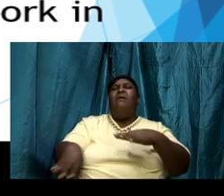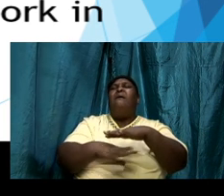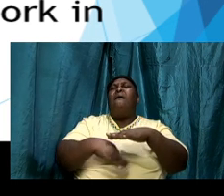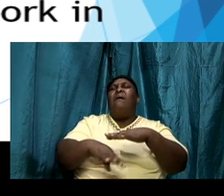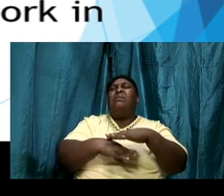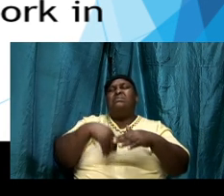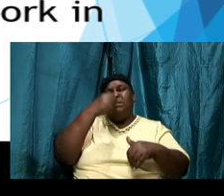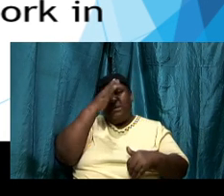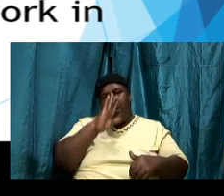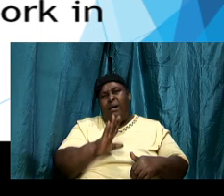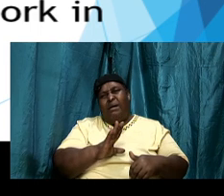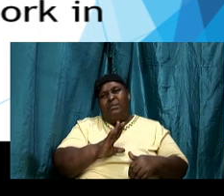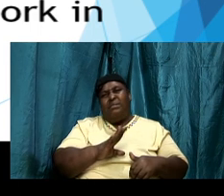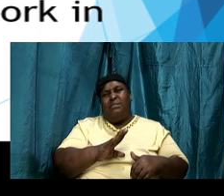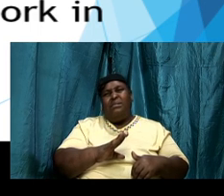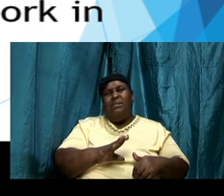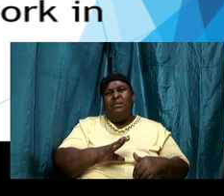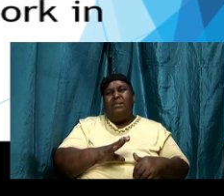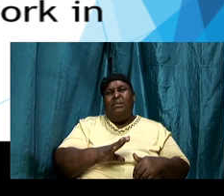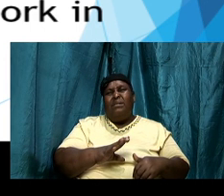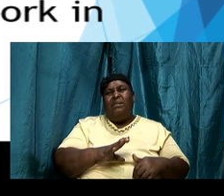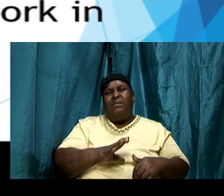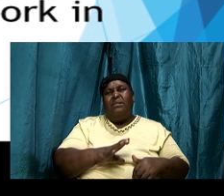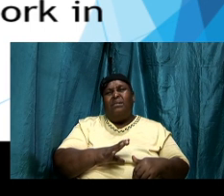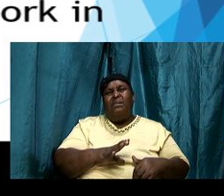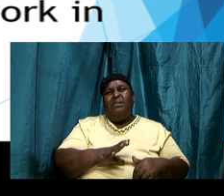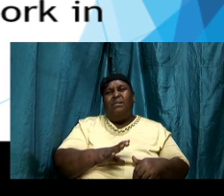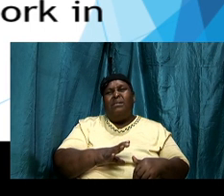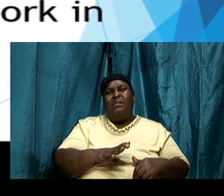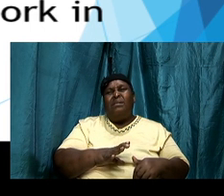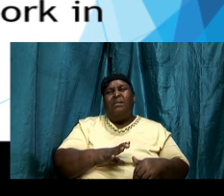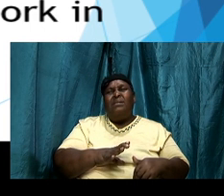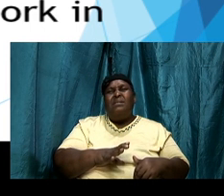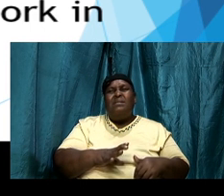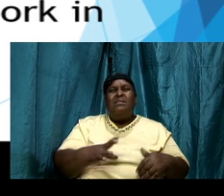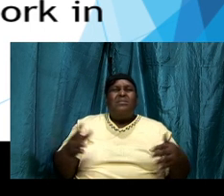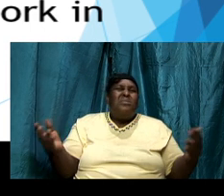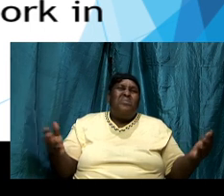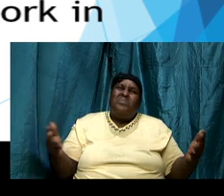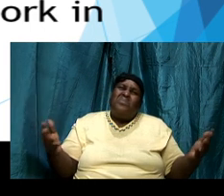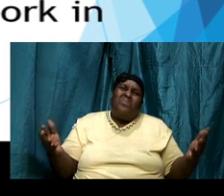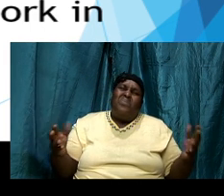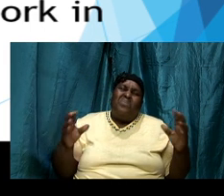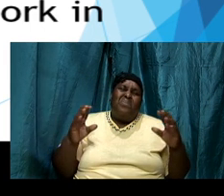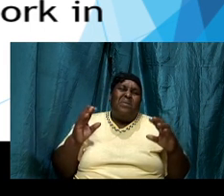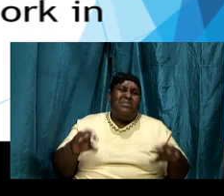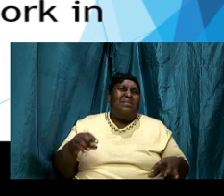allow our faith to grow we talk about a brother a pastor a bishop a